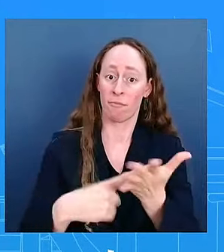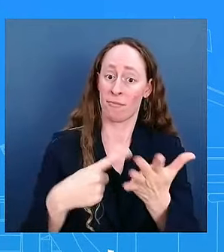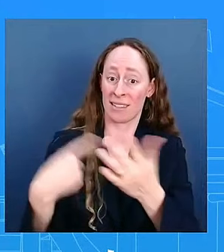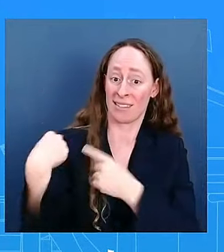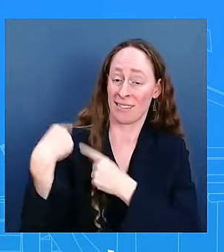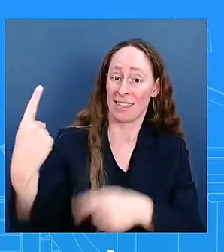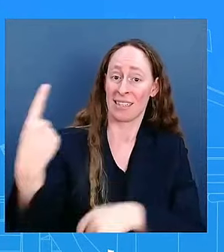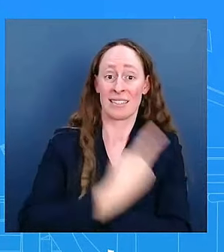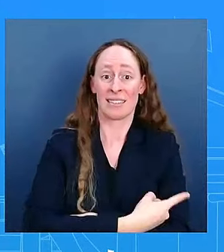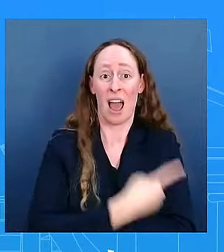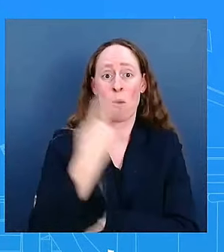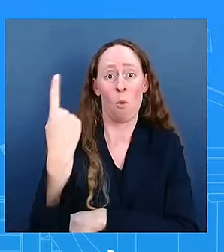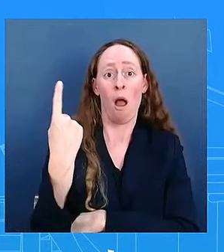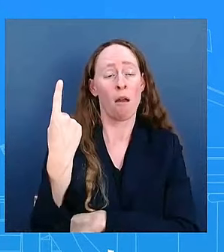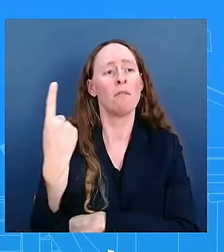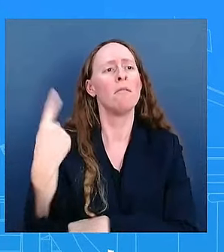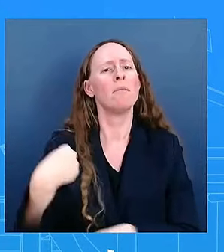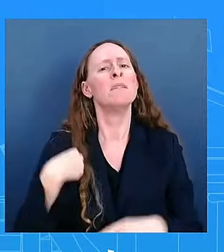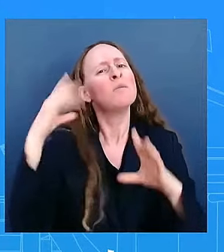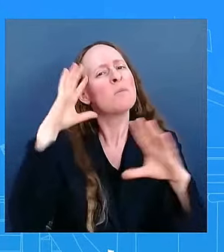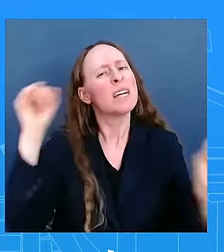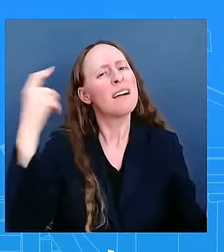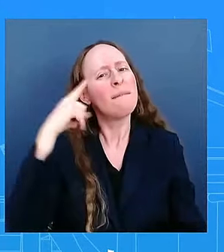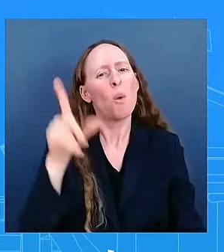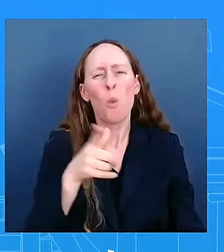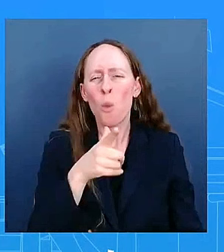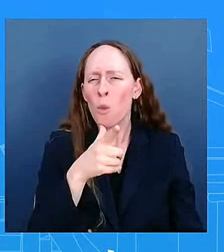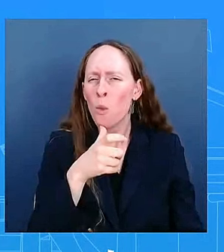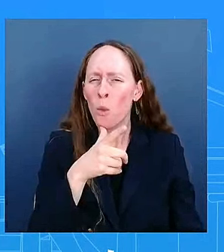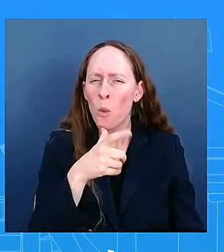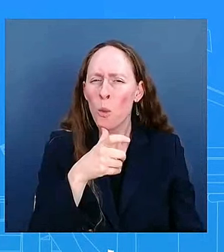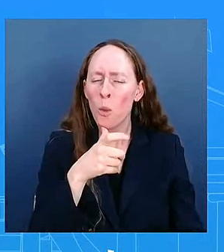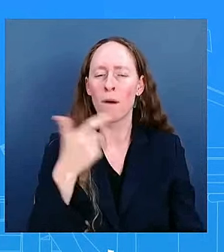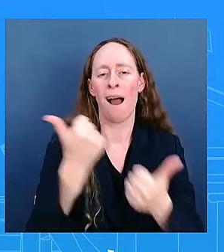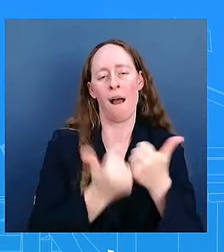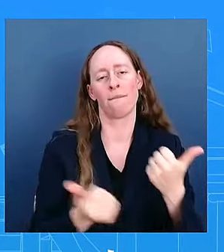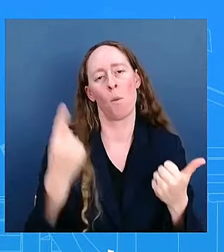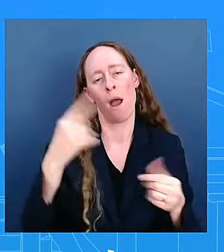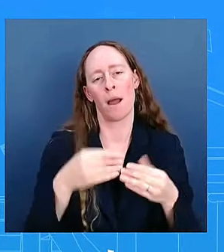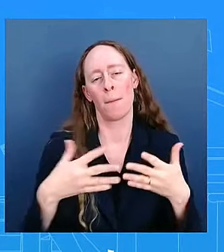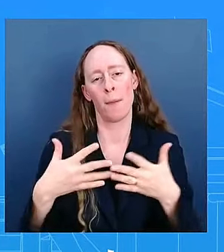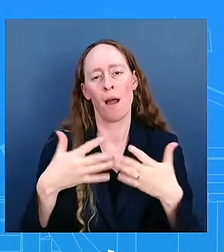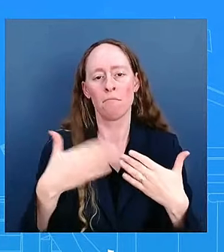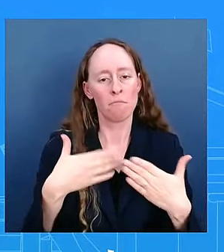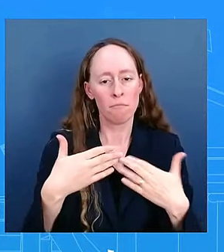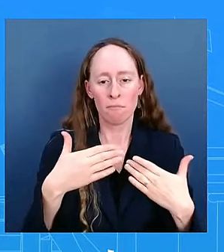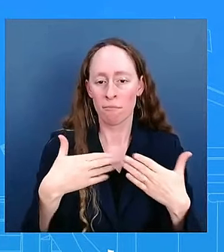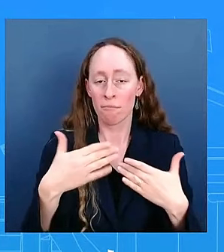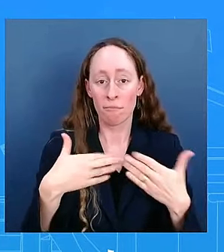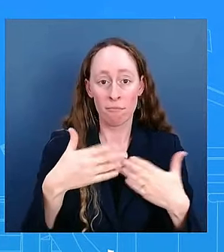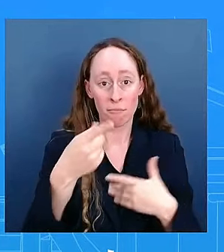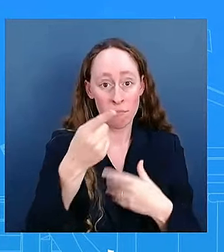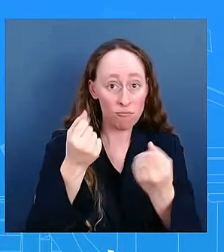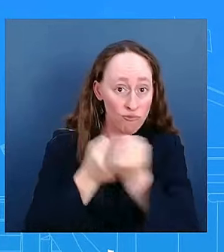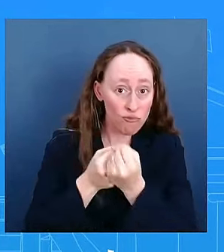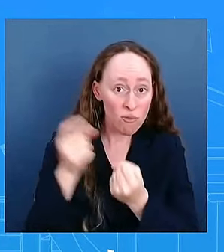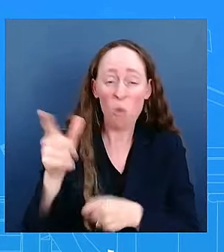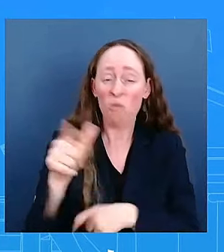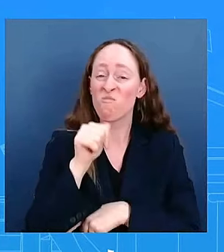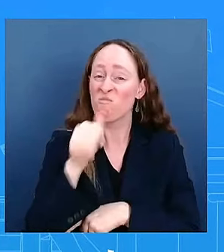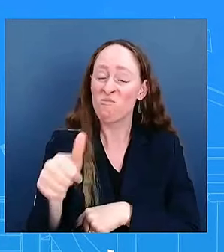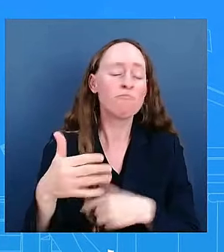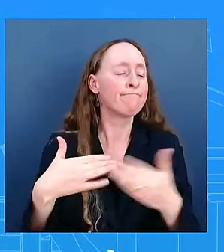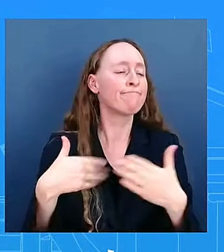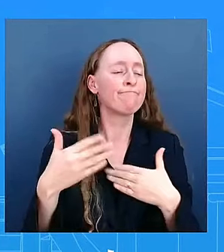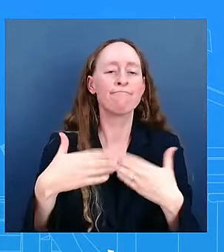for all americans it doesn't matter if you voted for him or not and that continues to be the case uh he was making a particular point a specific point